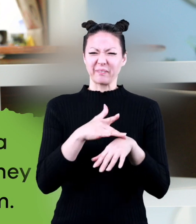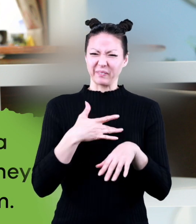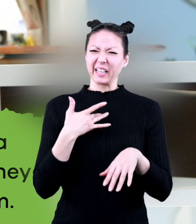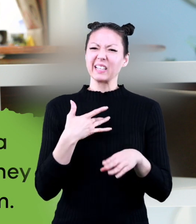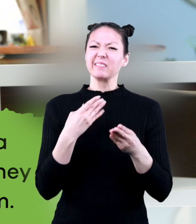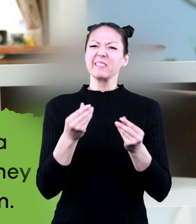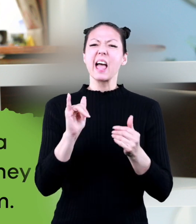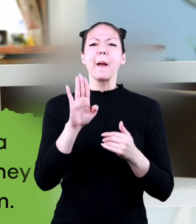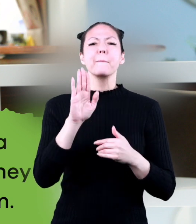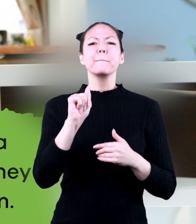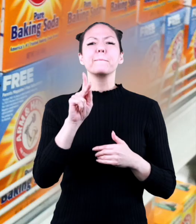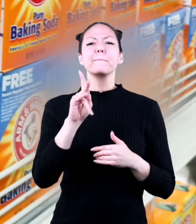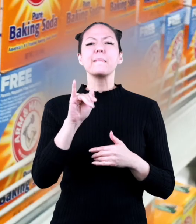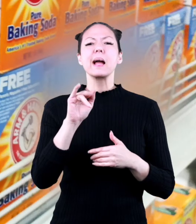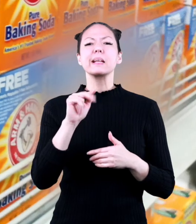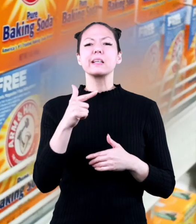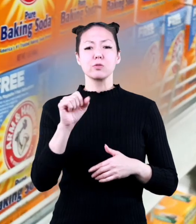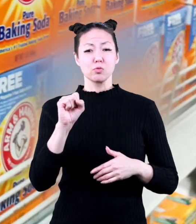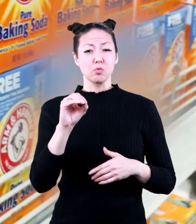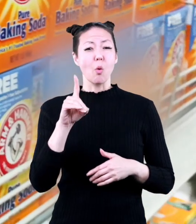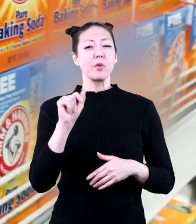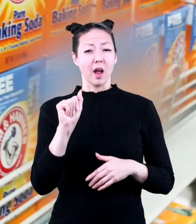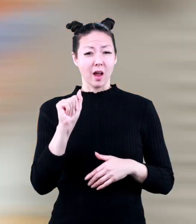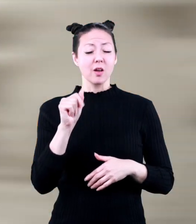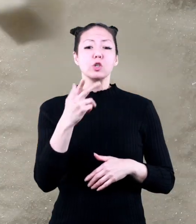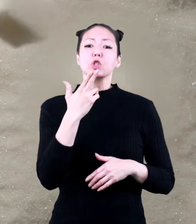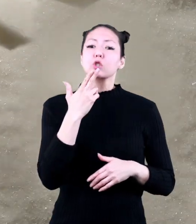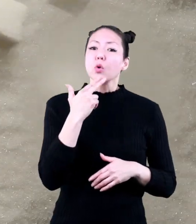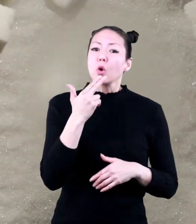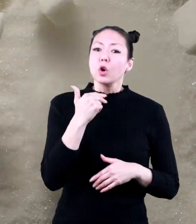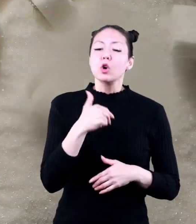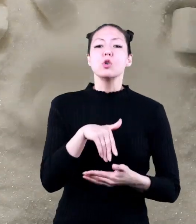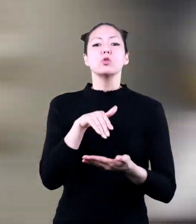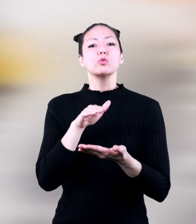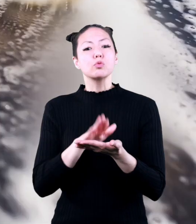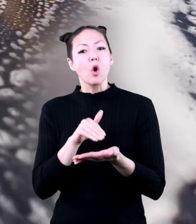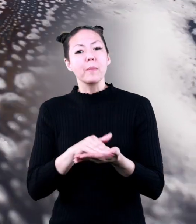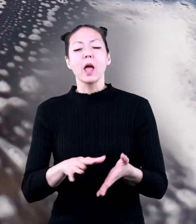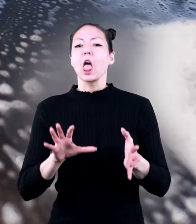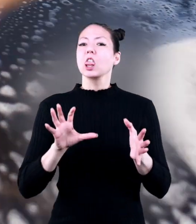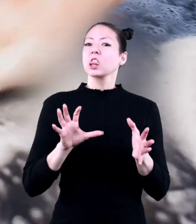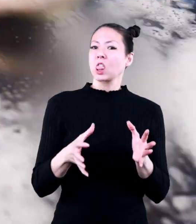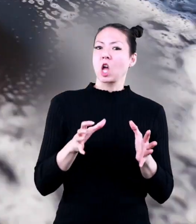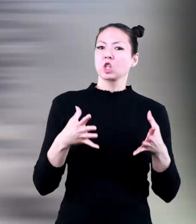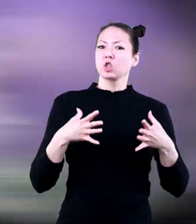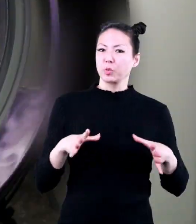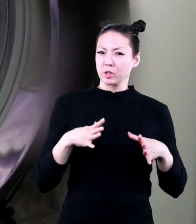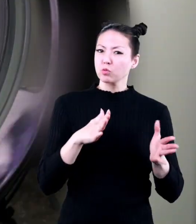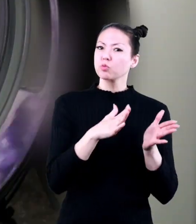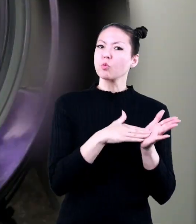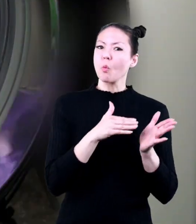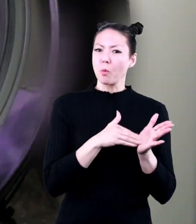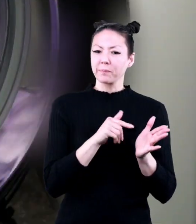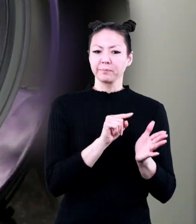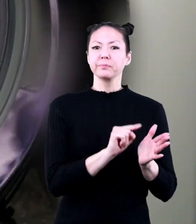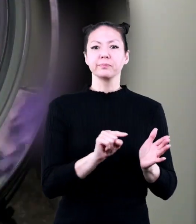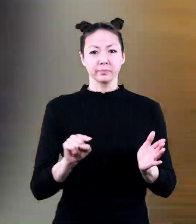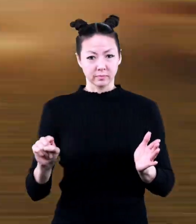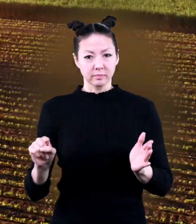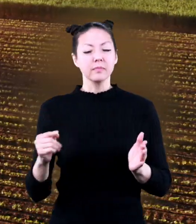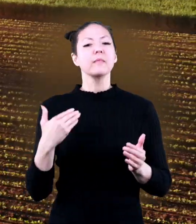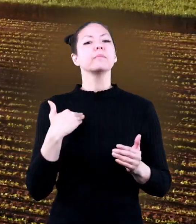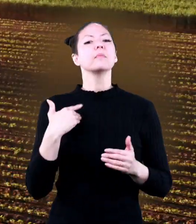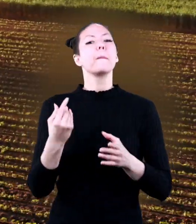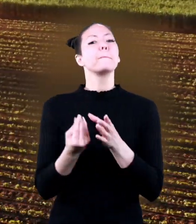things like baking soda sugar soaps laundry detergents